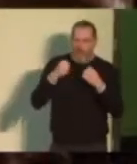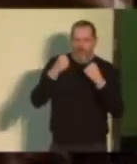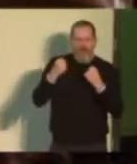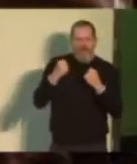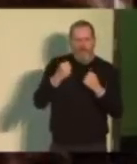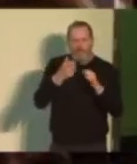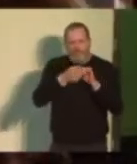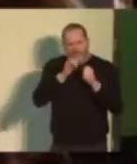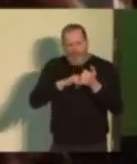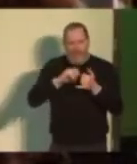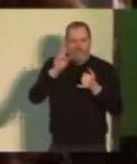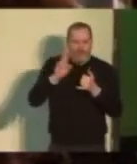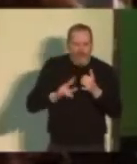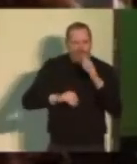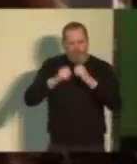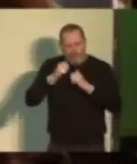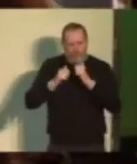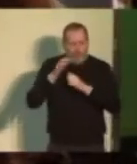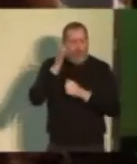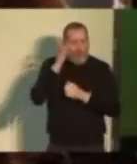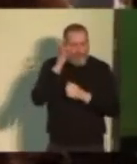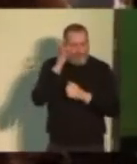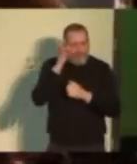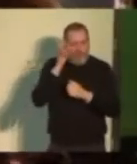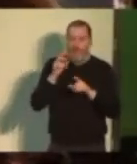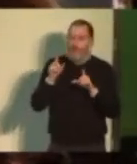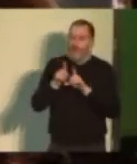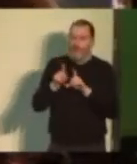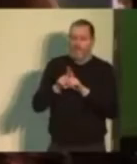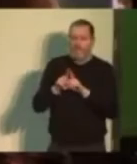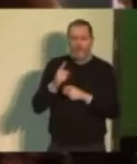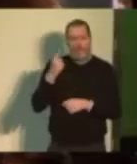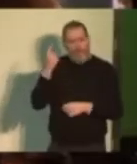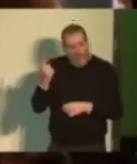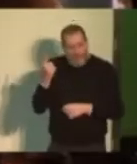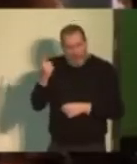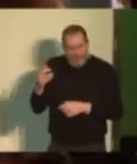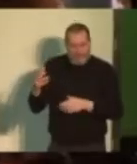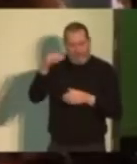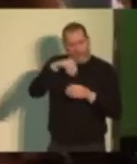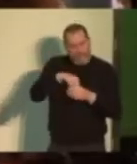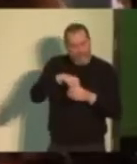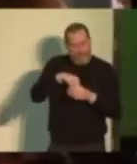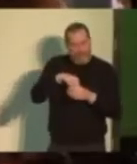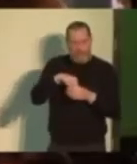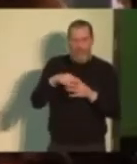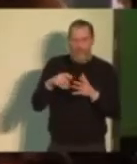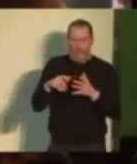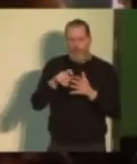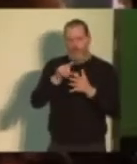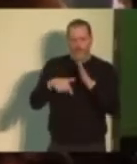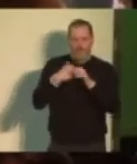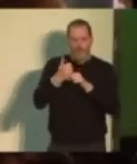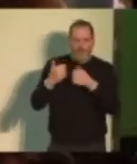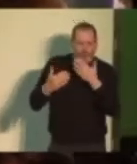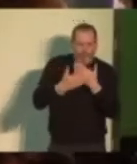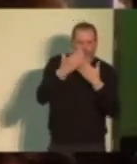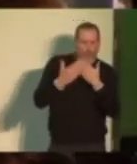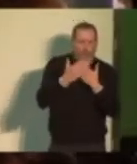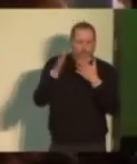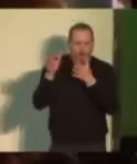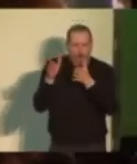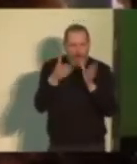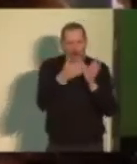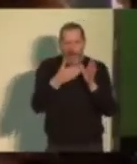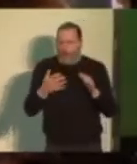of the US Senate. And he also is very involved in pursuing renewable alternatives to